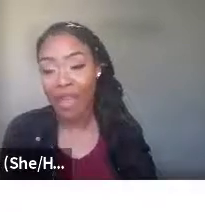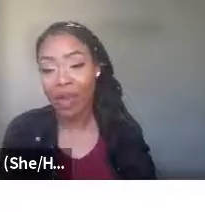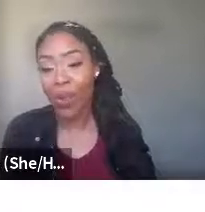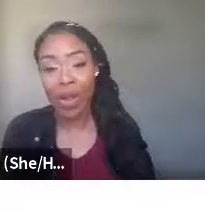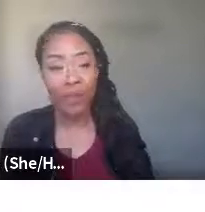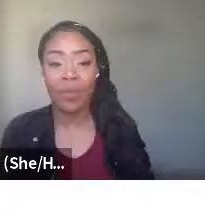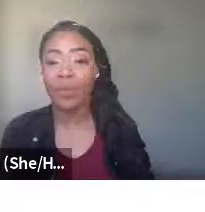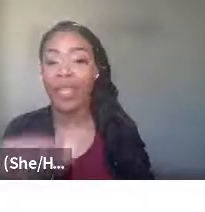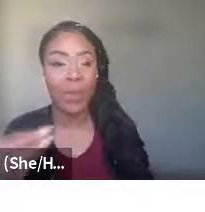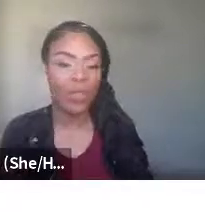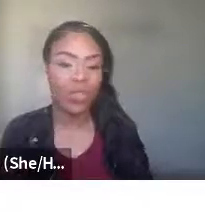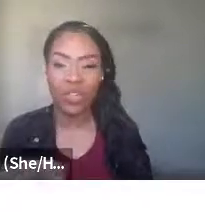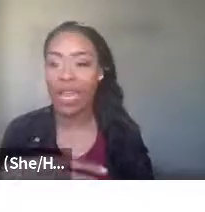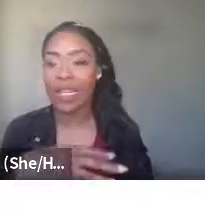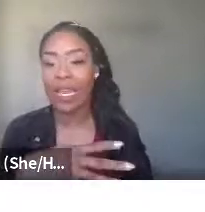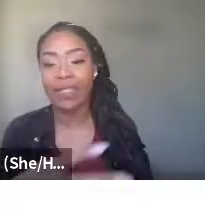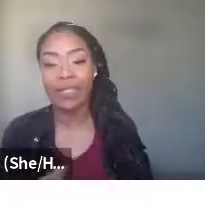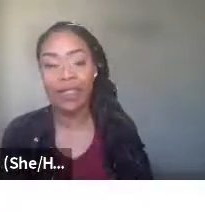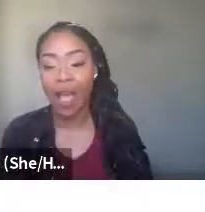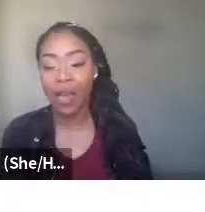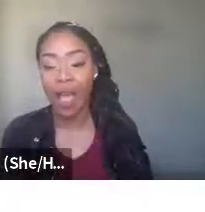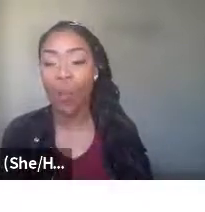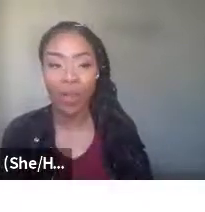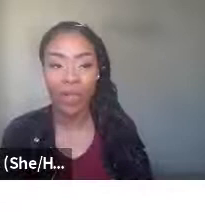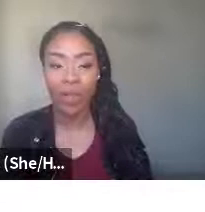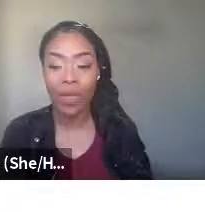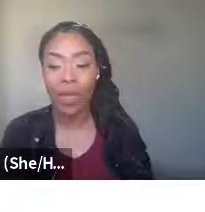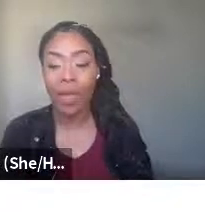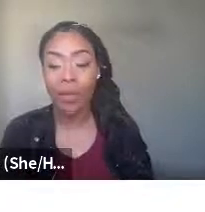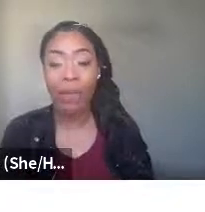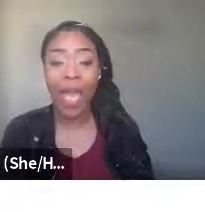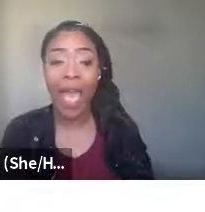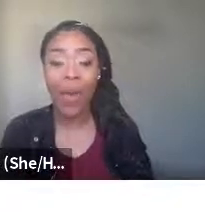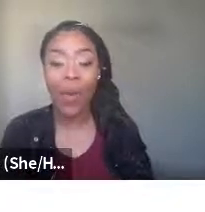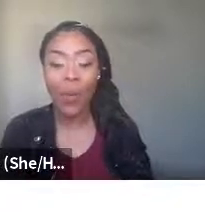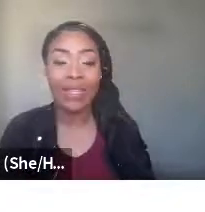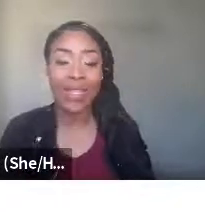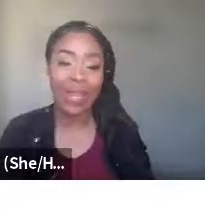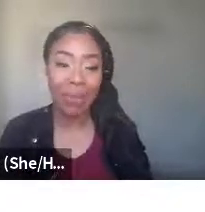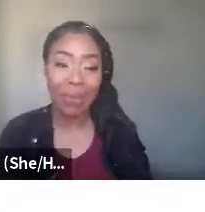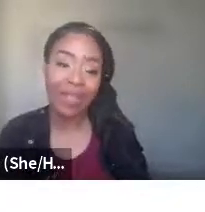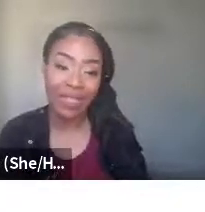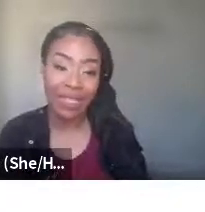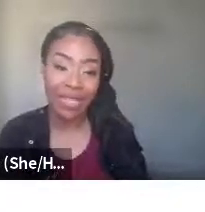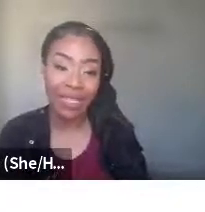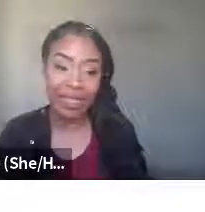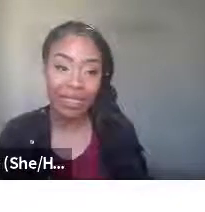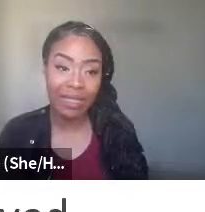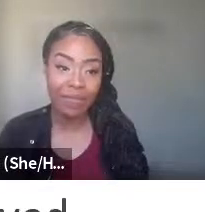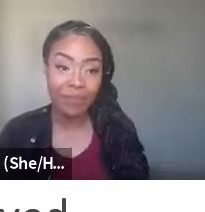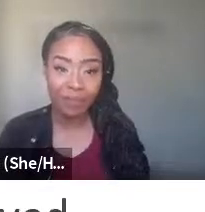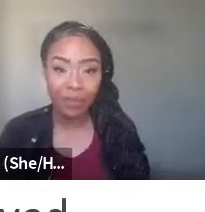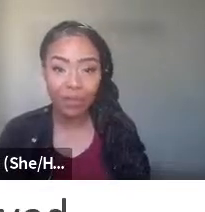Medications that they have aren't working for them. It's making them feel distracted. It's not helping them. And how is that going to impact their success?